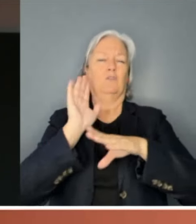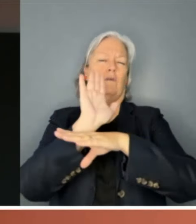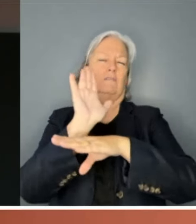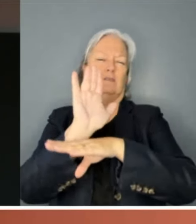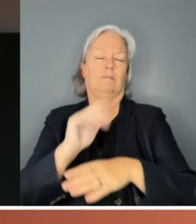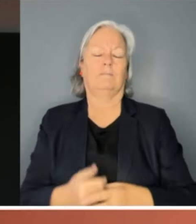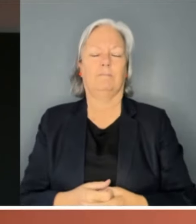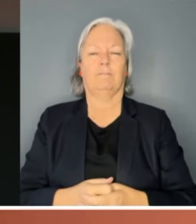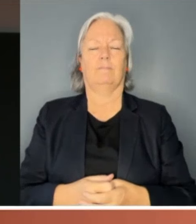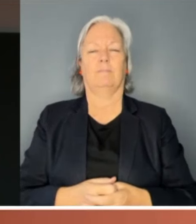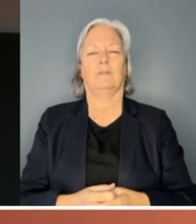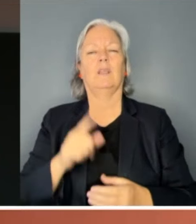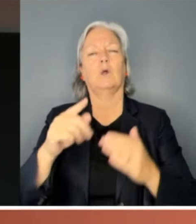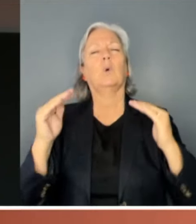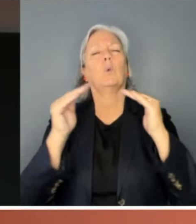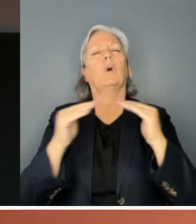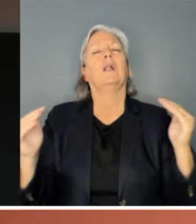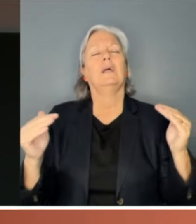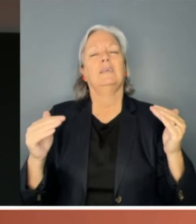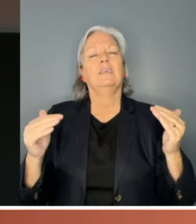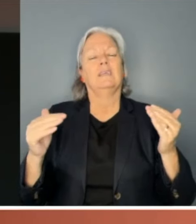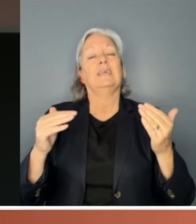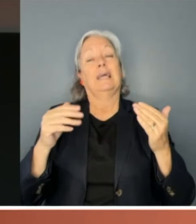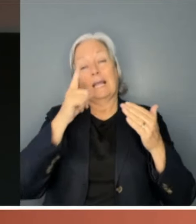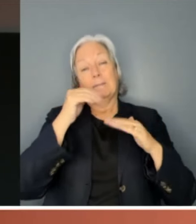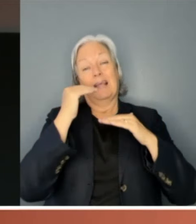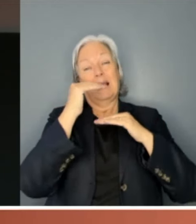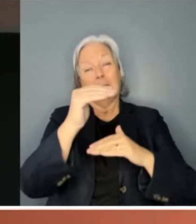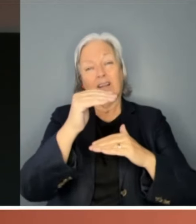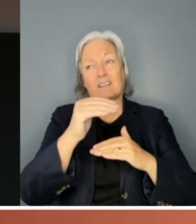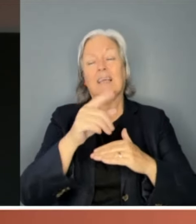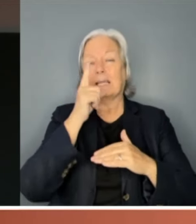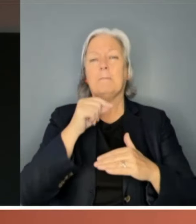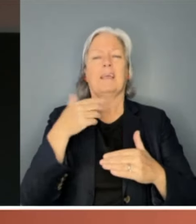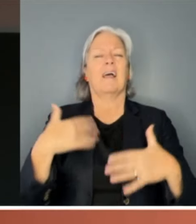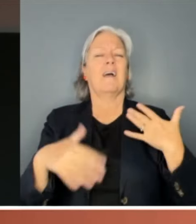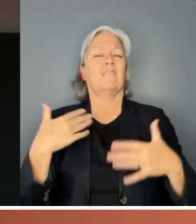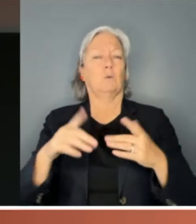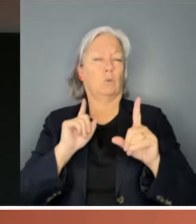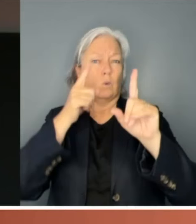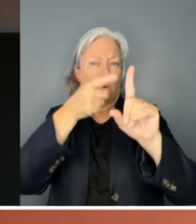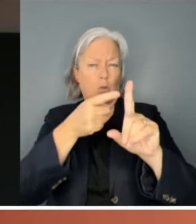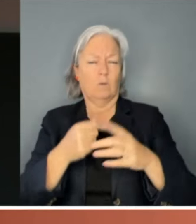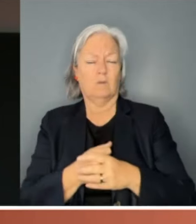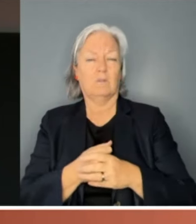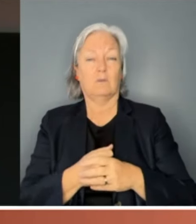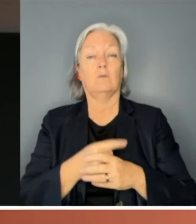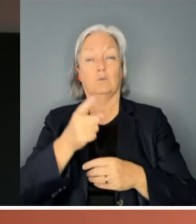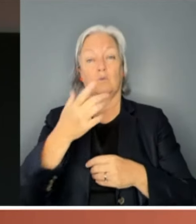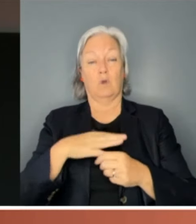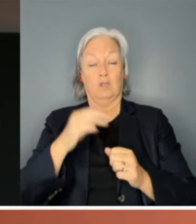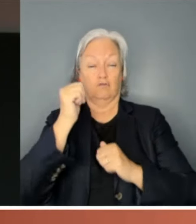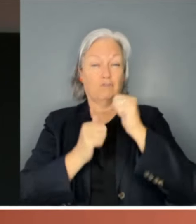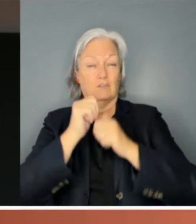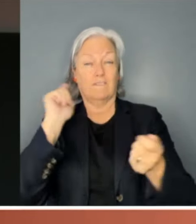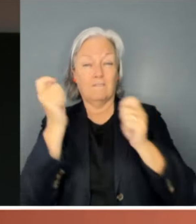is a limited and possibly harmful goal, she said, explaining that structural reforms such as equal